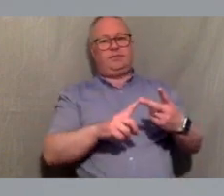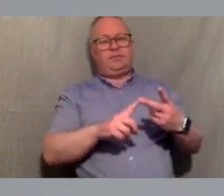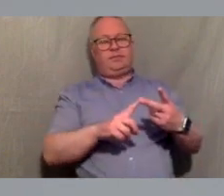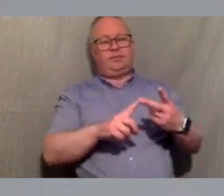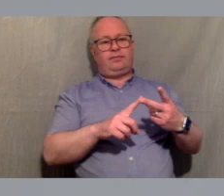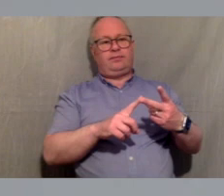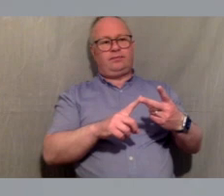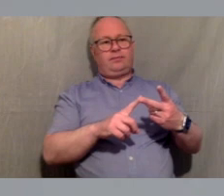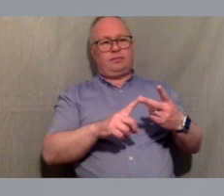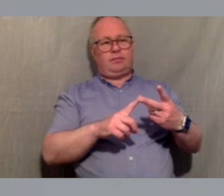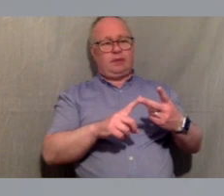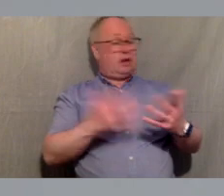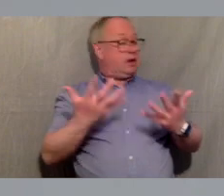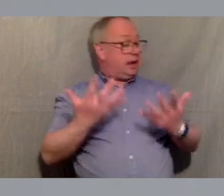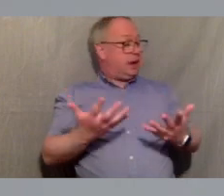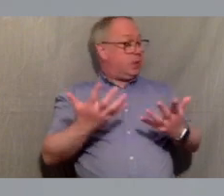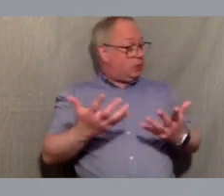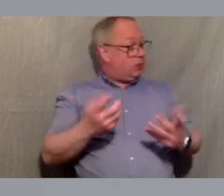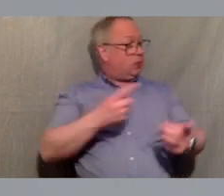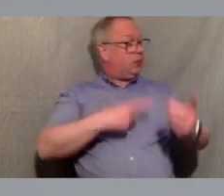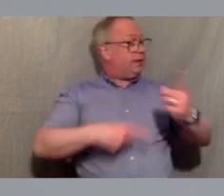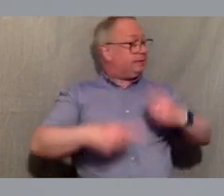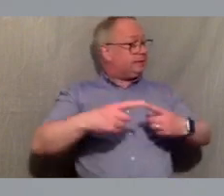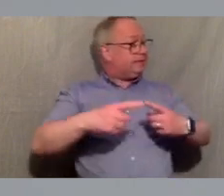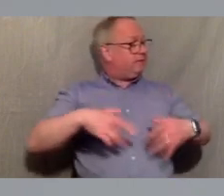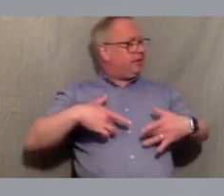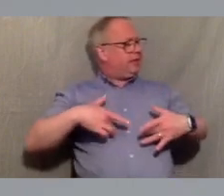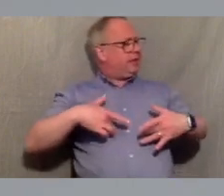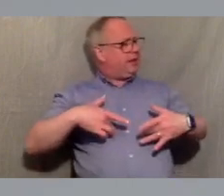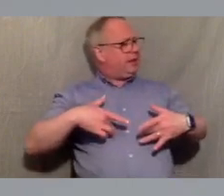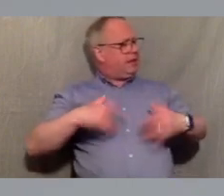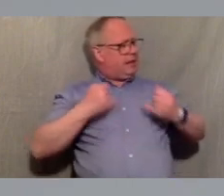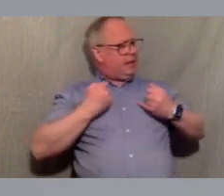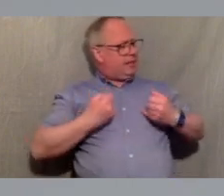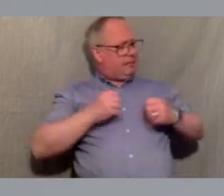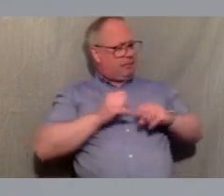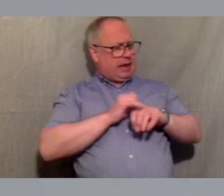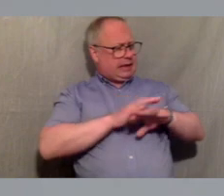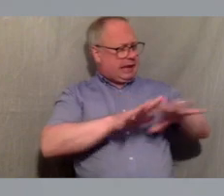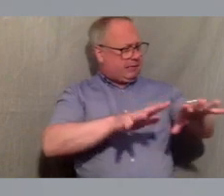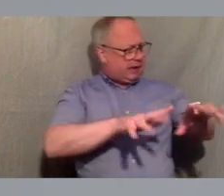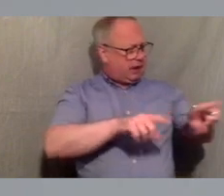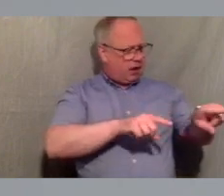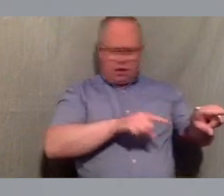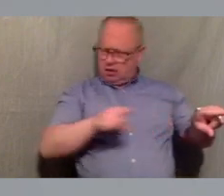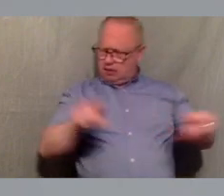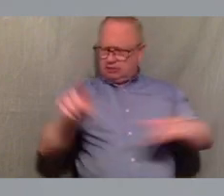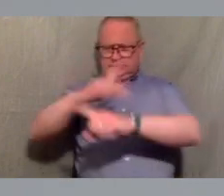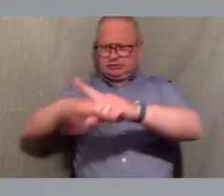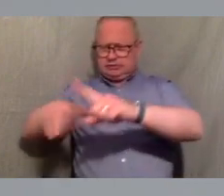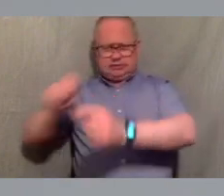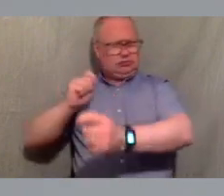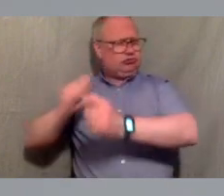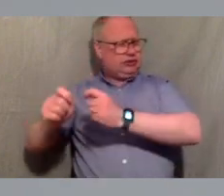very open question how how this pandemic is going to reshape society many unthinkable things are becoming possible but